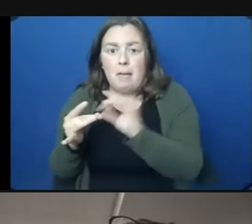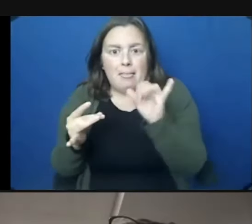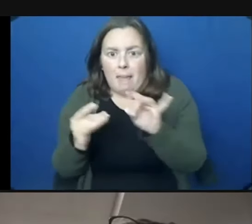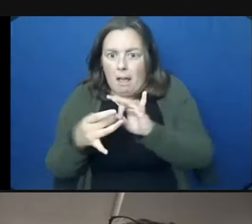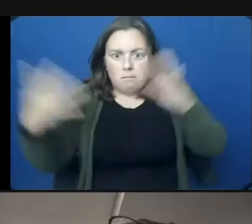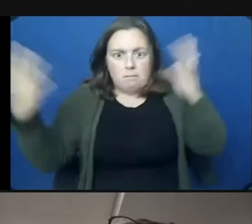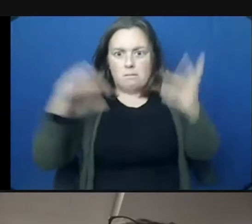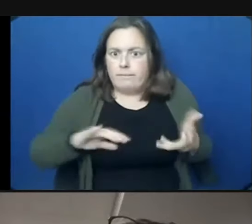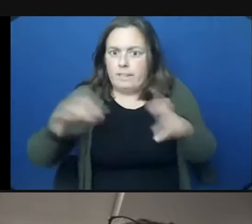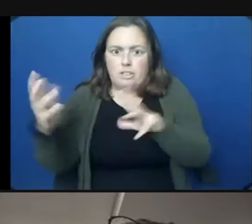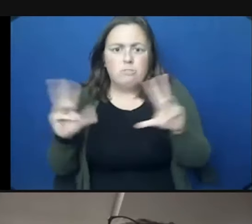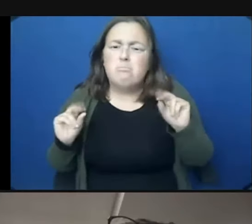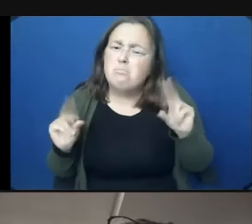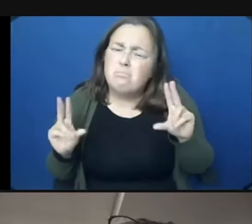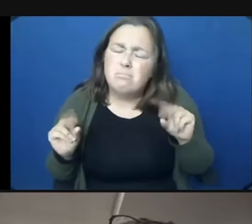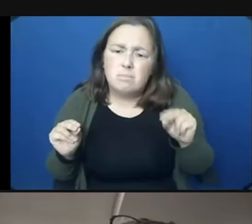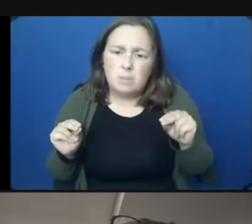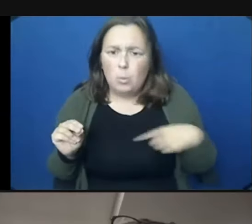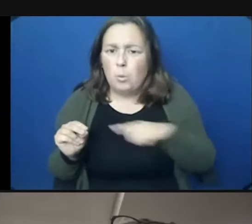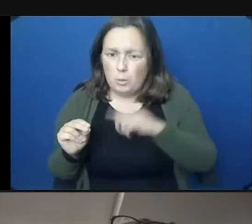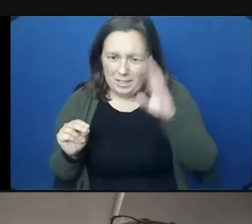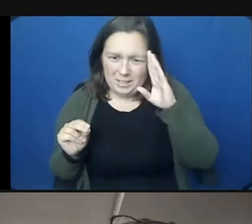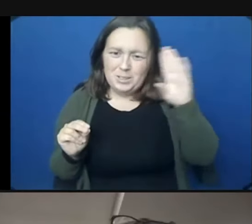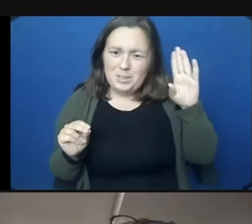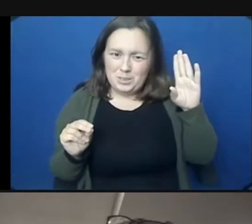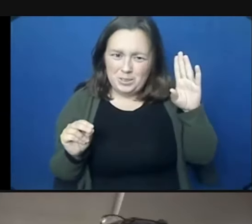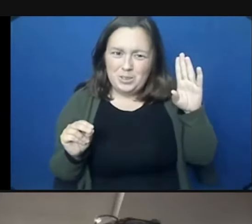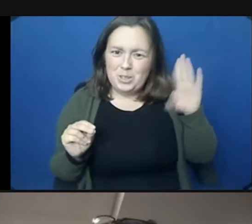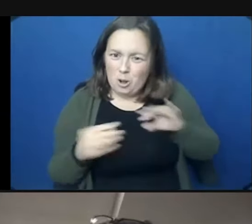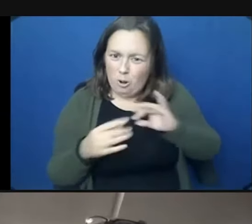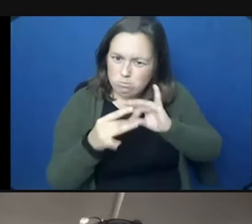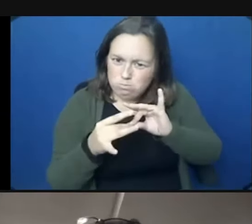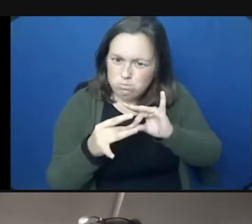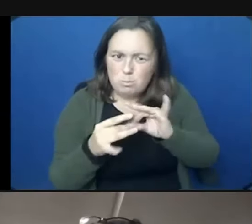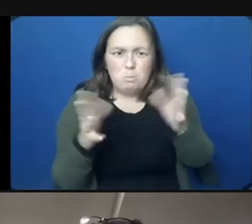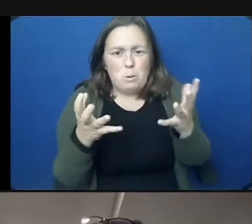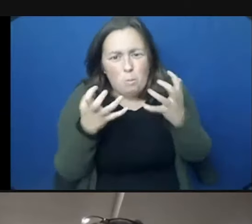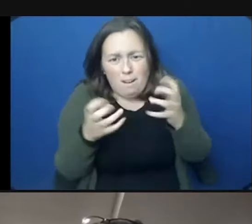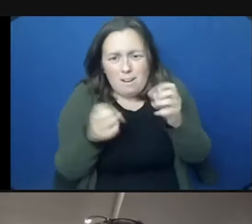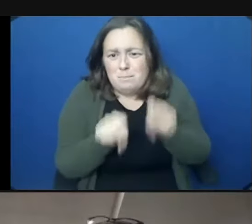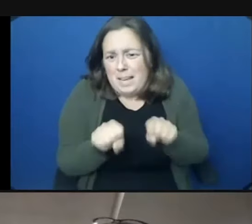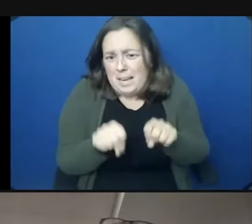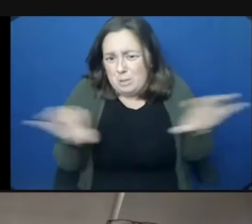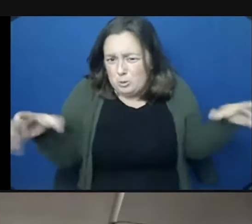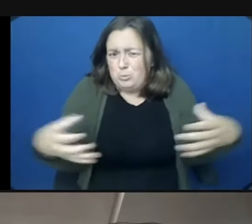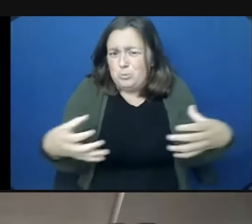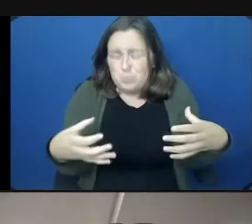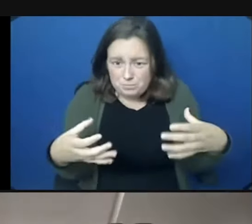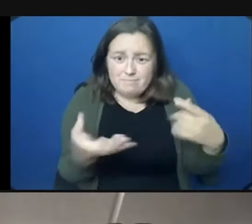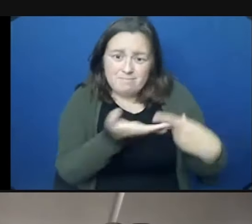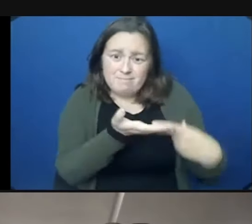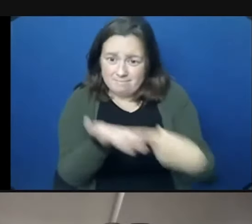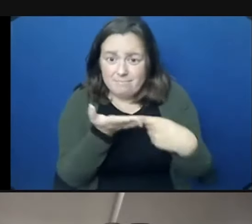away. For us, we know that that's there, but we just wanted to have a chance to get everybody together, have our collective voices heard,